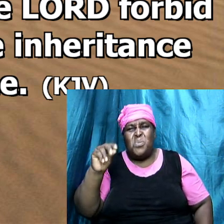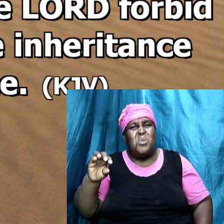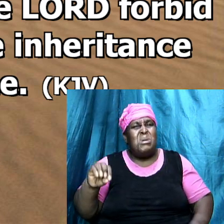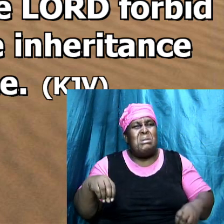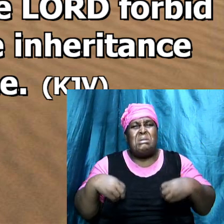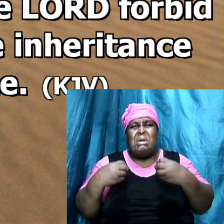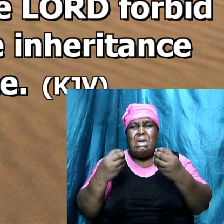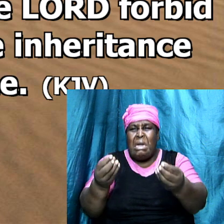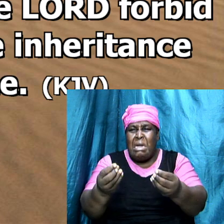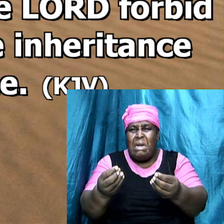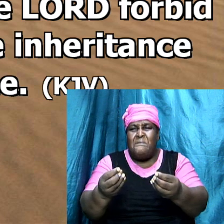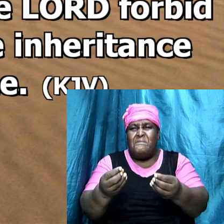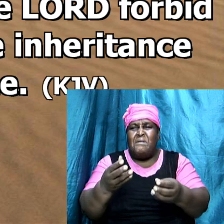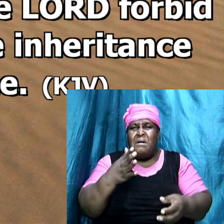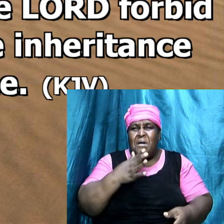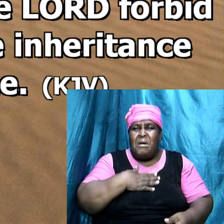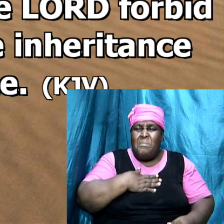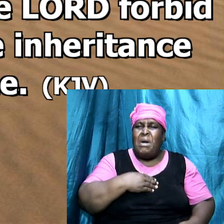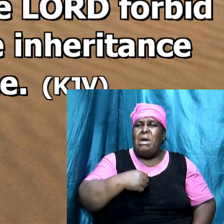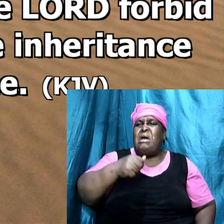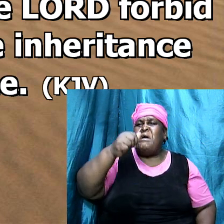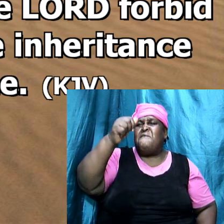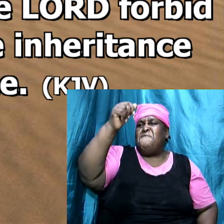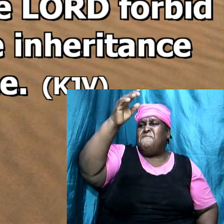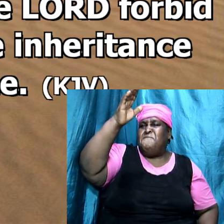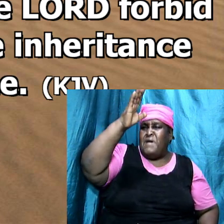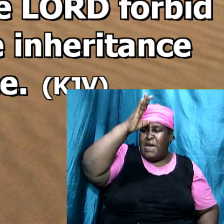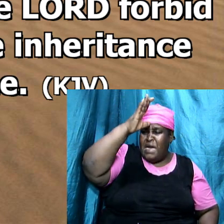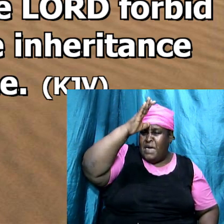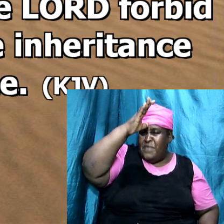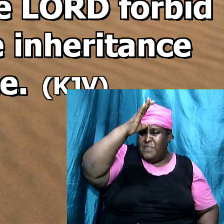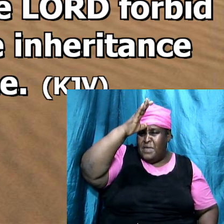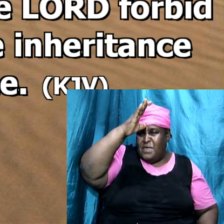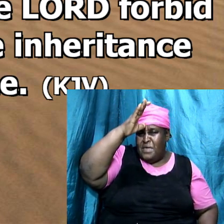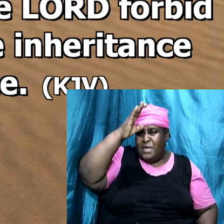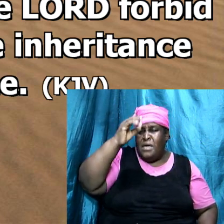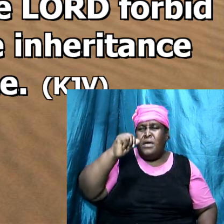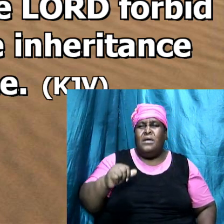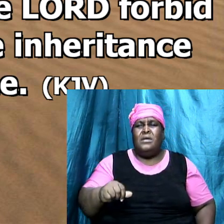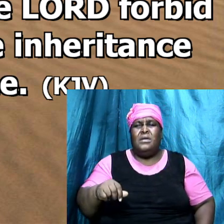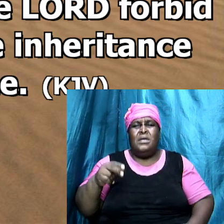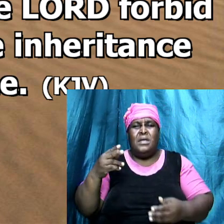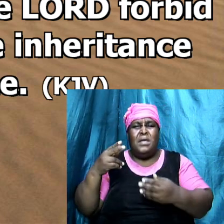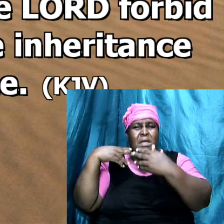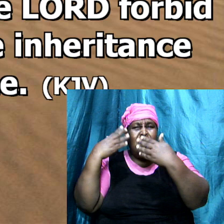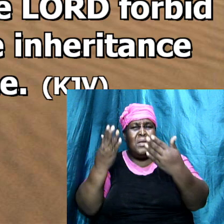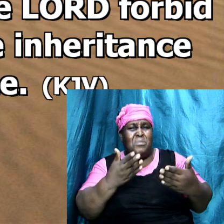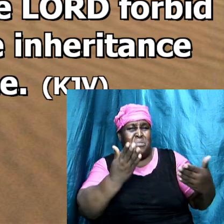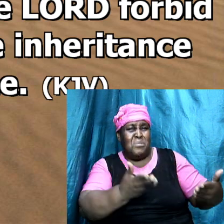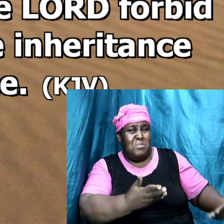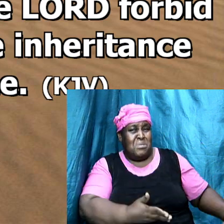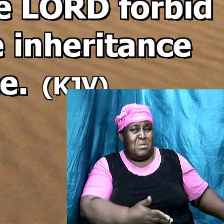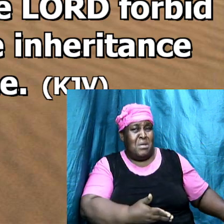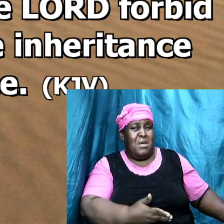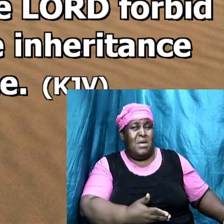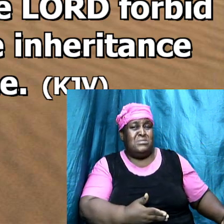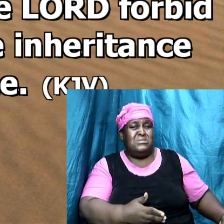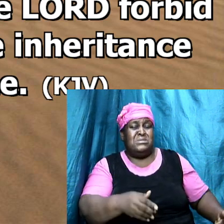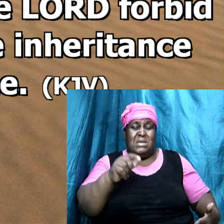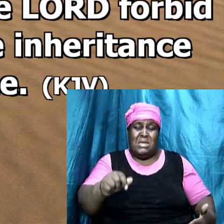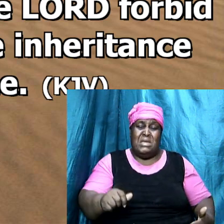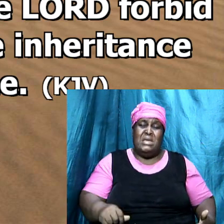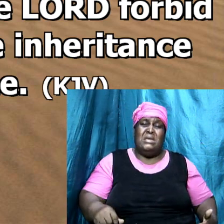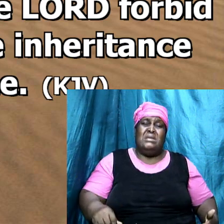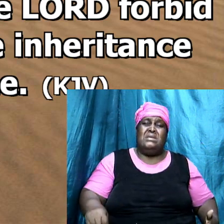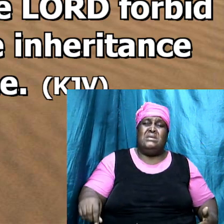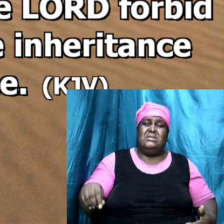inheritance of my father look your sins and this is what I mean saying we cannot give the inheritance this landmark